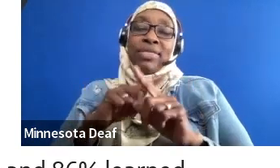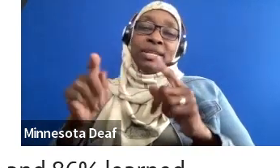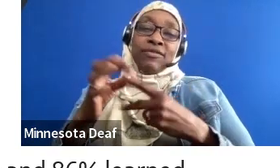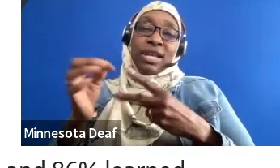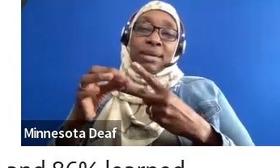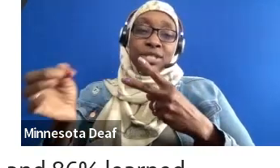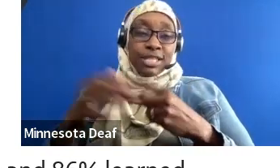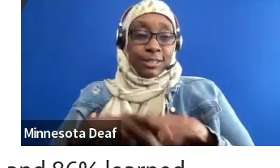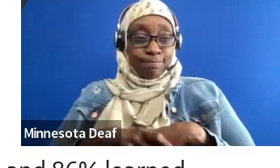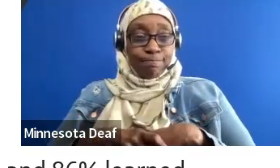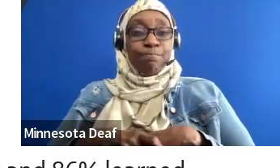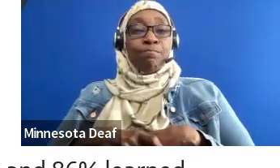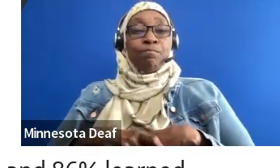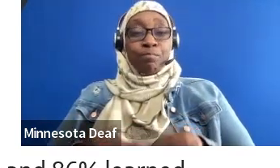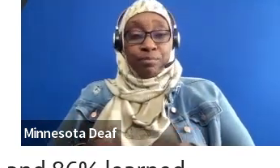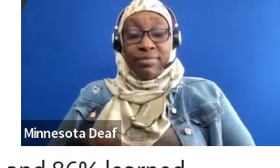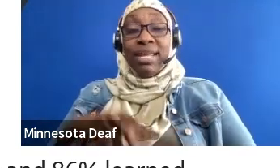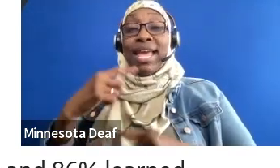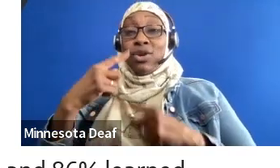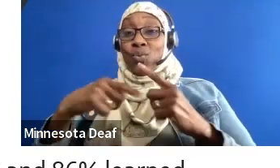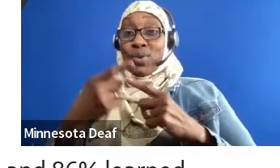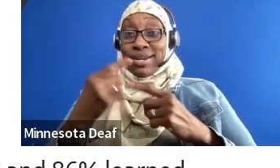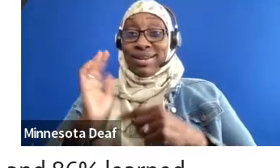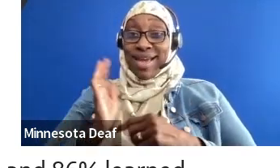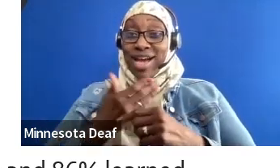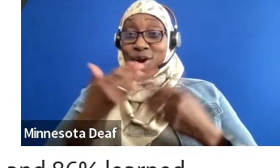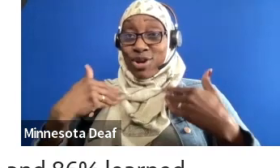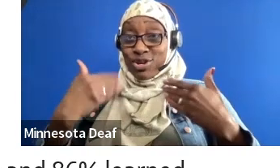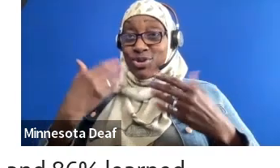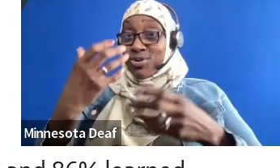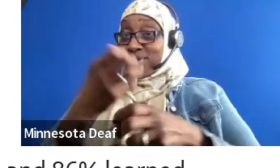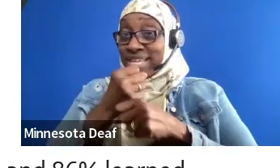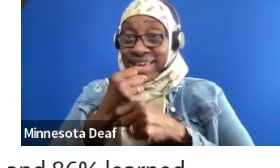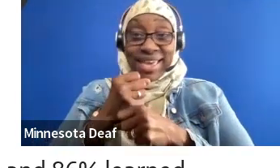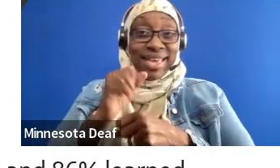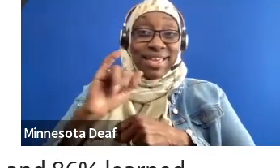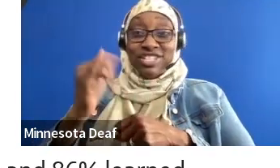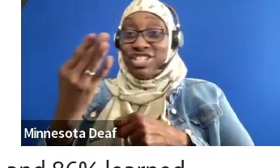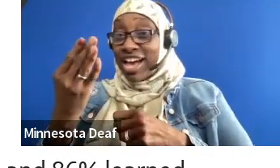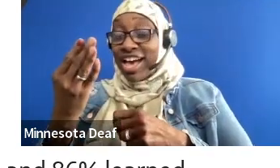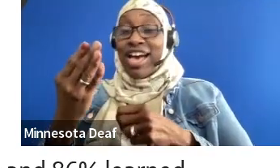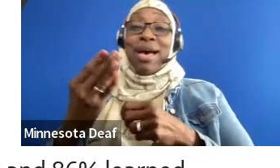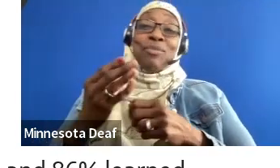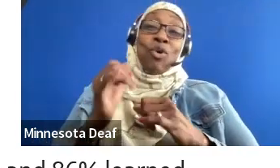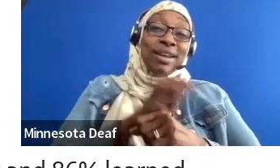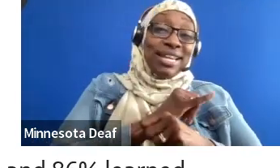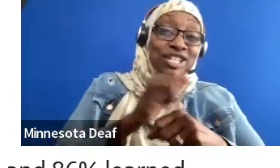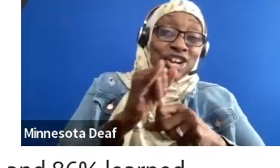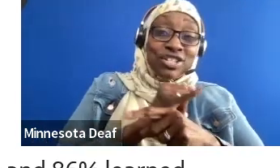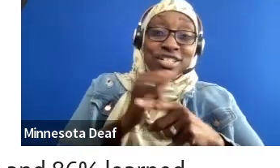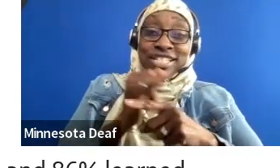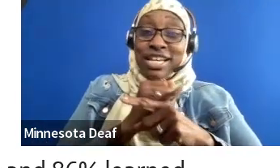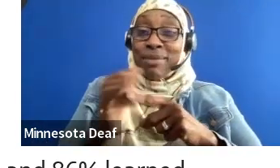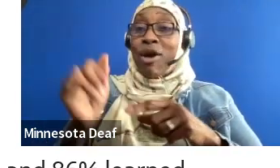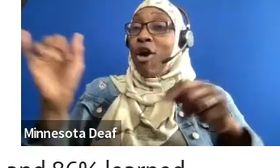our youths get a job, an internship, whatever it is, right? If it's a full-time job, part-time job, if you're working two hours, whatever. It is a start